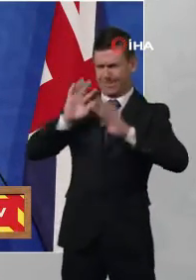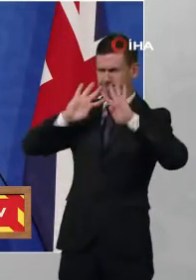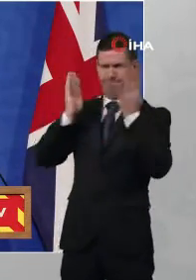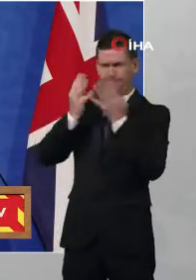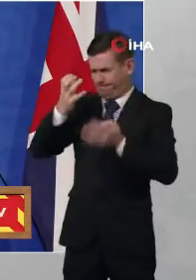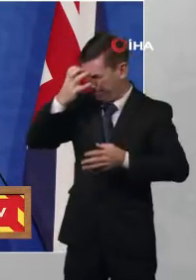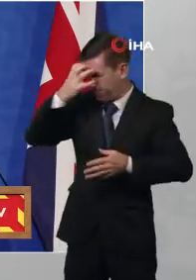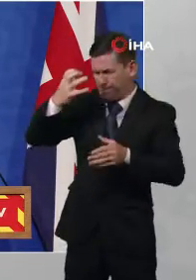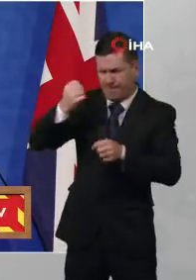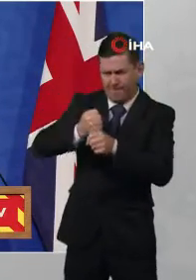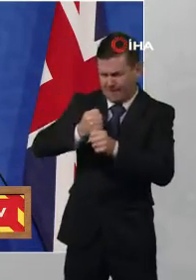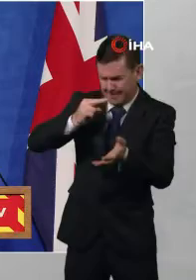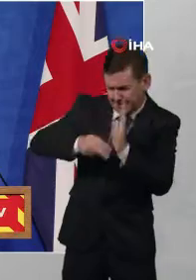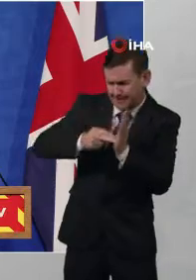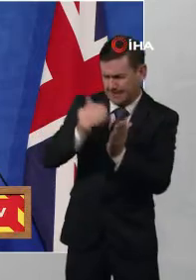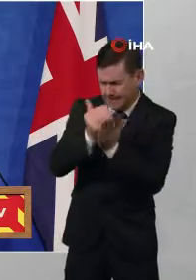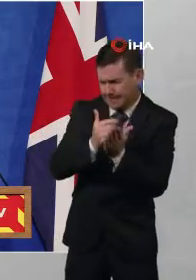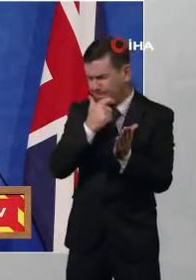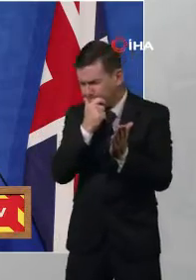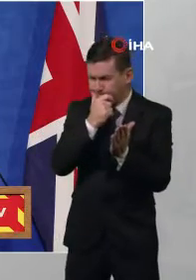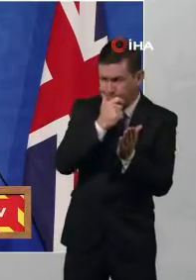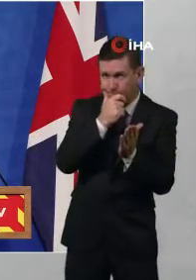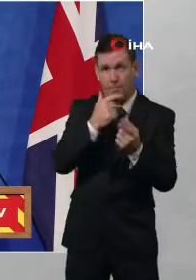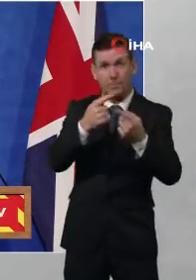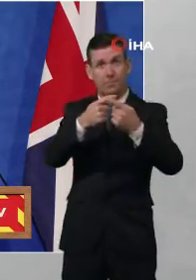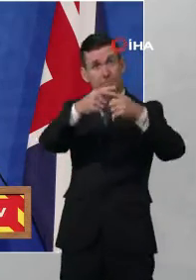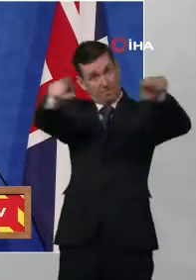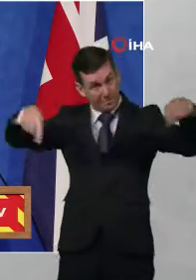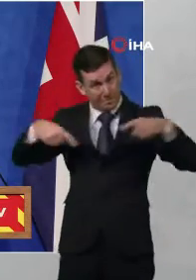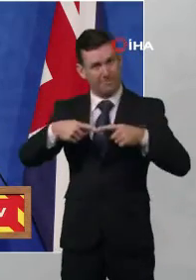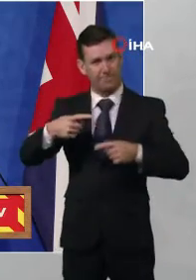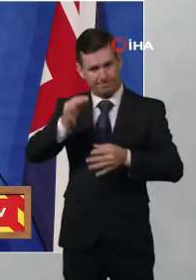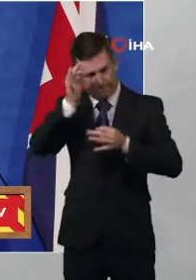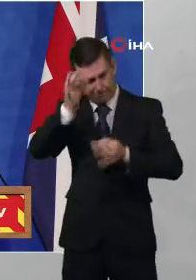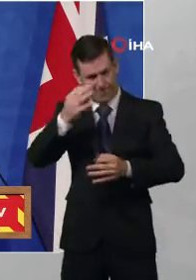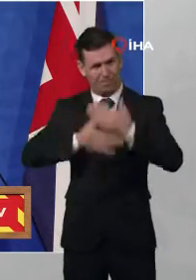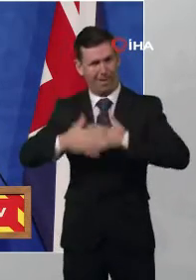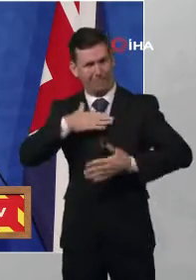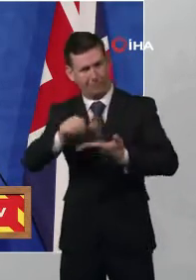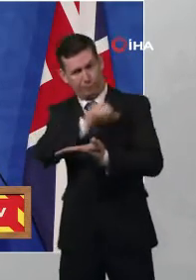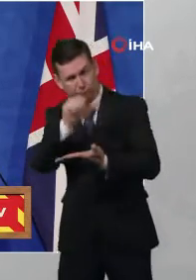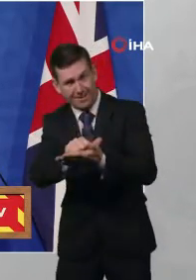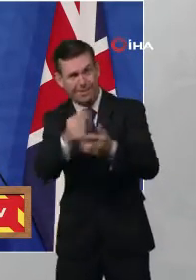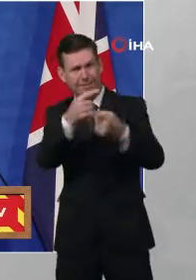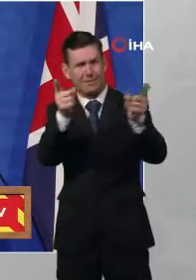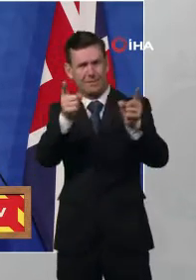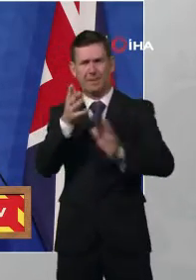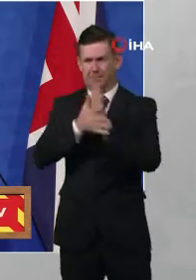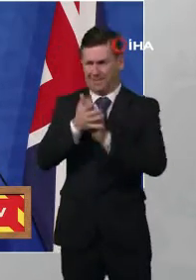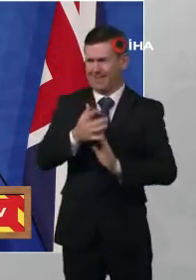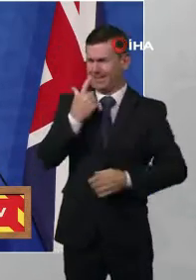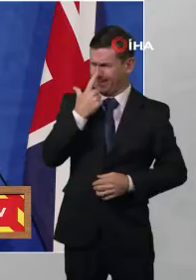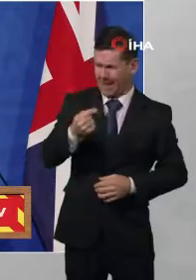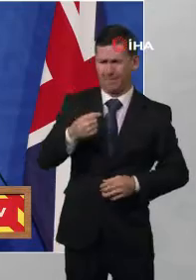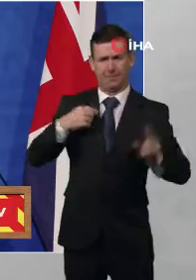and if we all play our part in containing the spread of this virus the disruptions we face can be far less